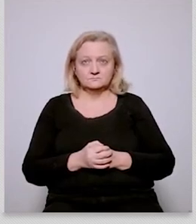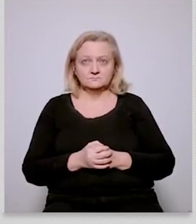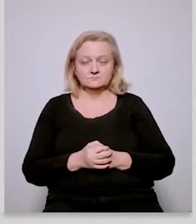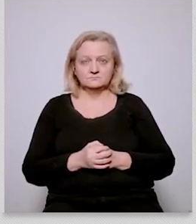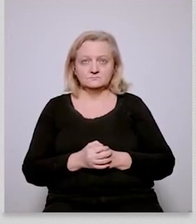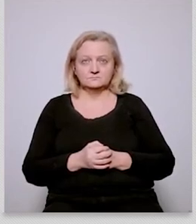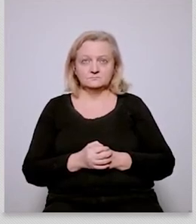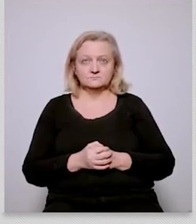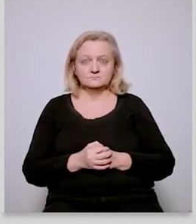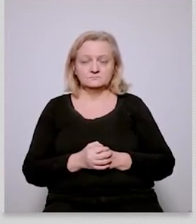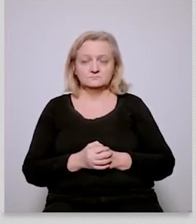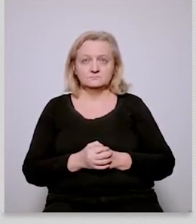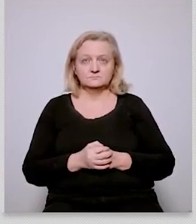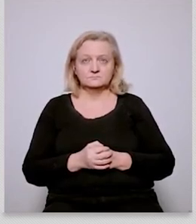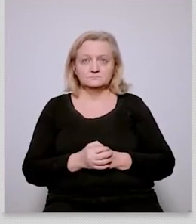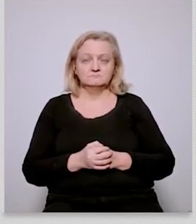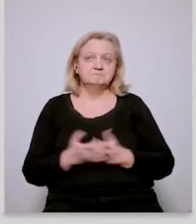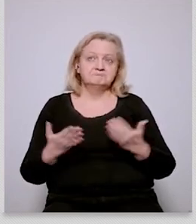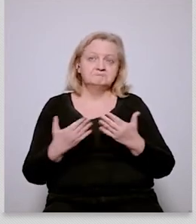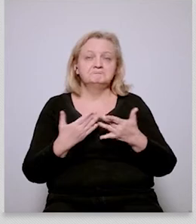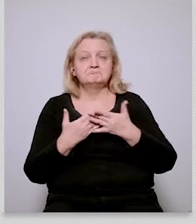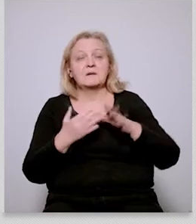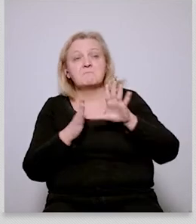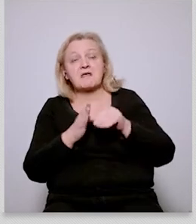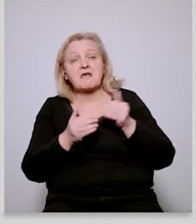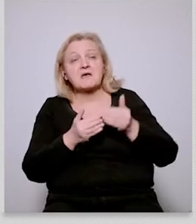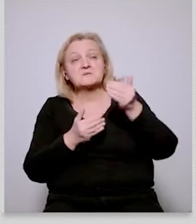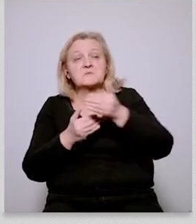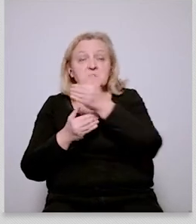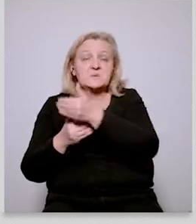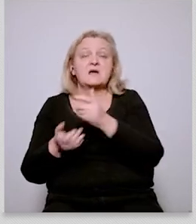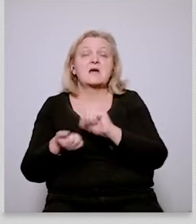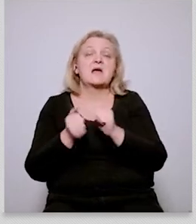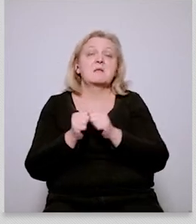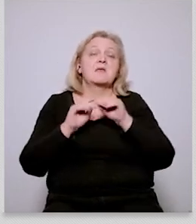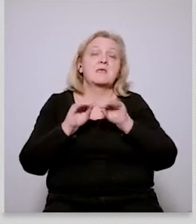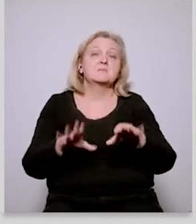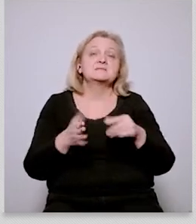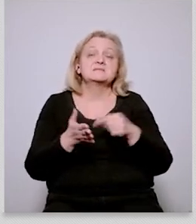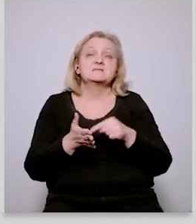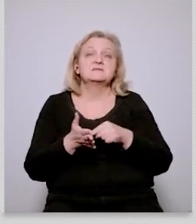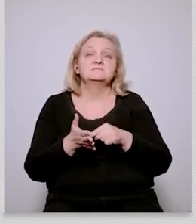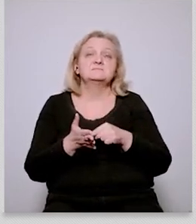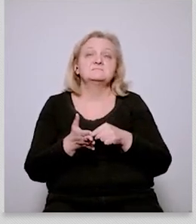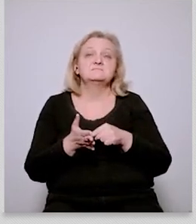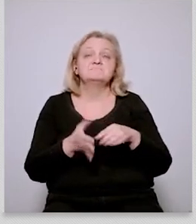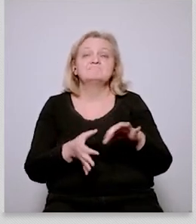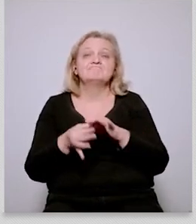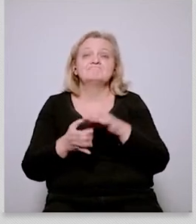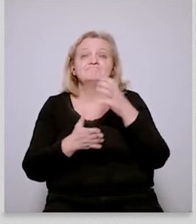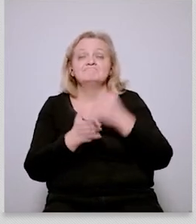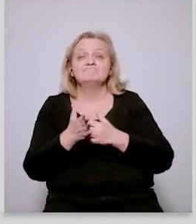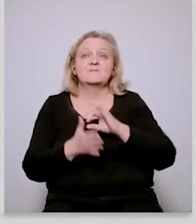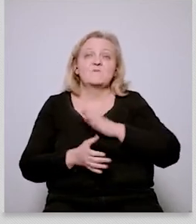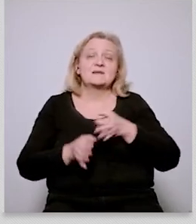own suv car or even by as edwin said you know my transatlantic flight to florida um this is quite difficult and i